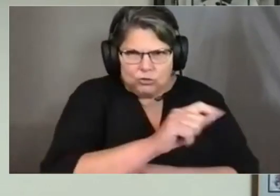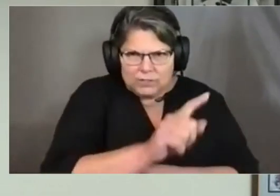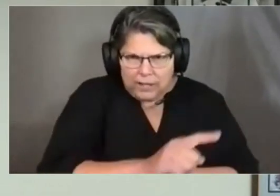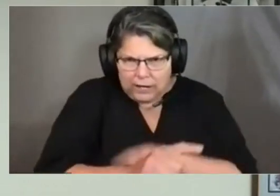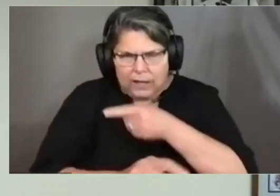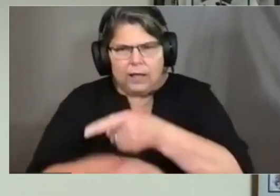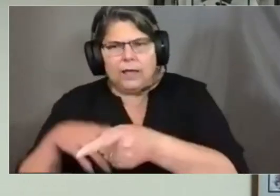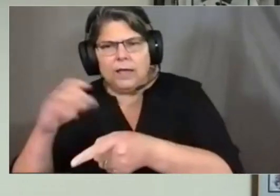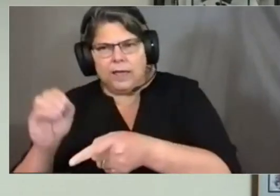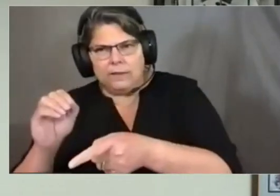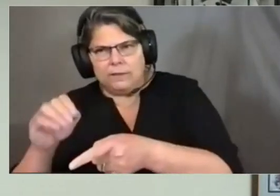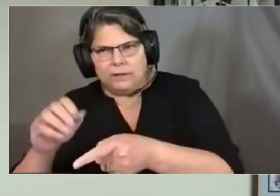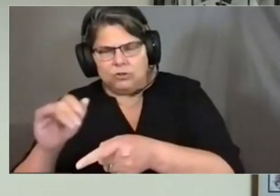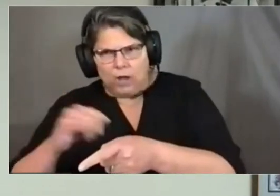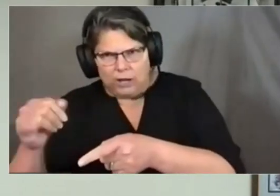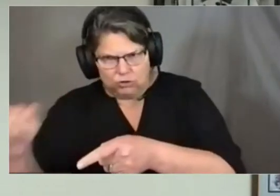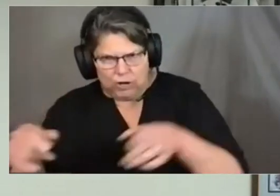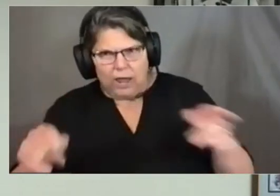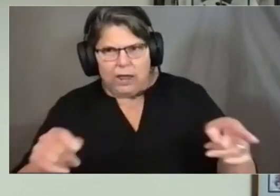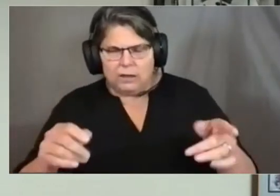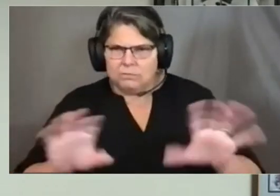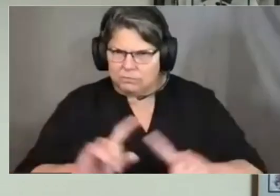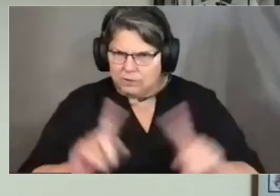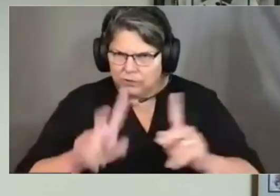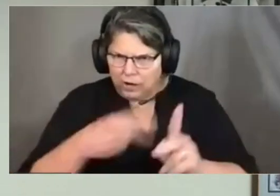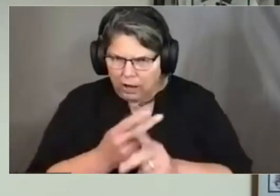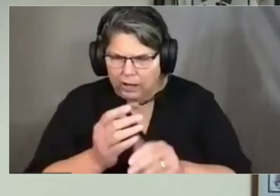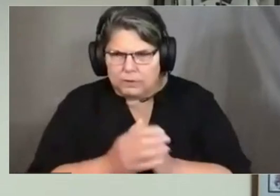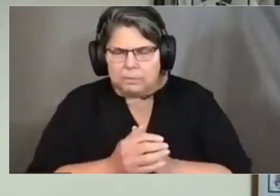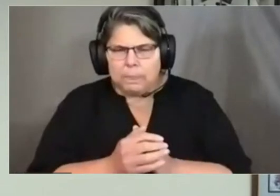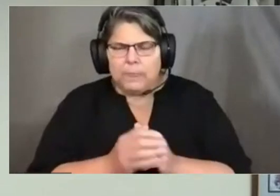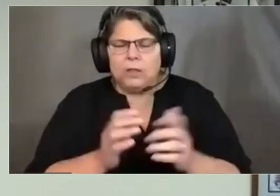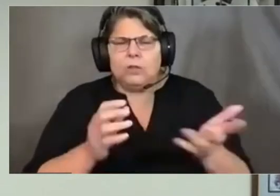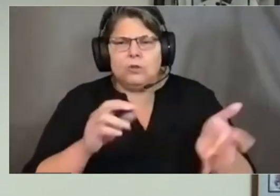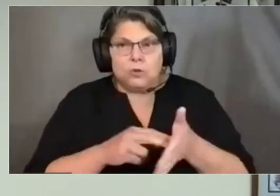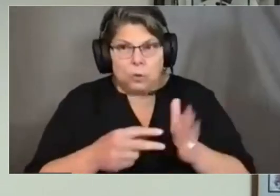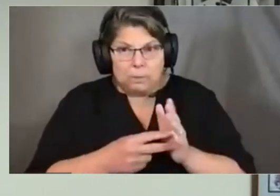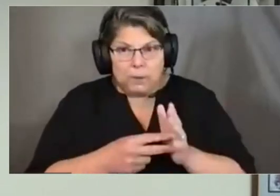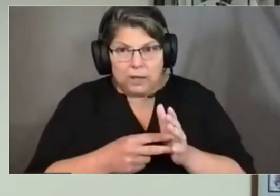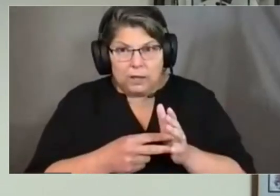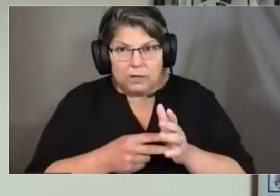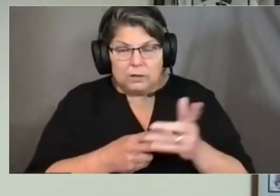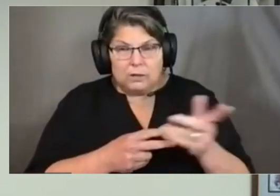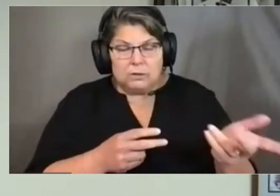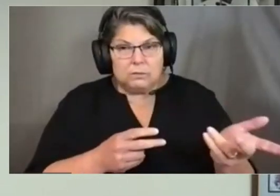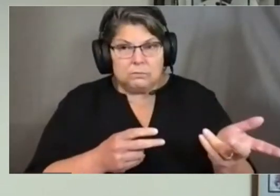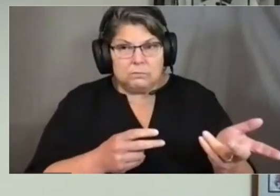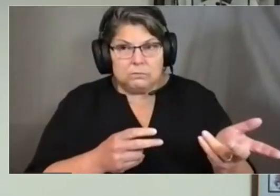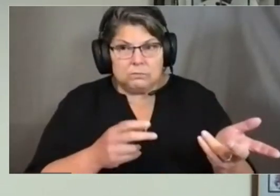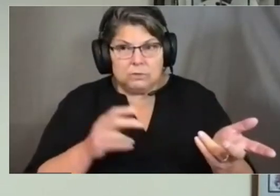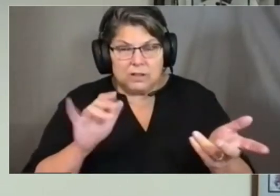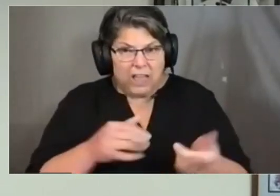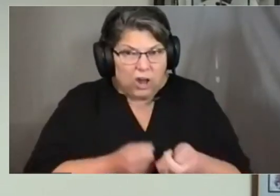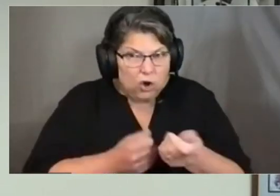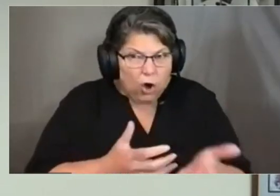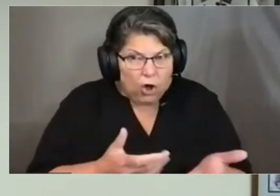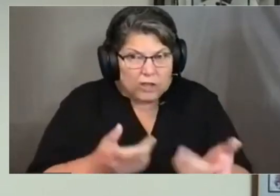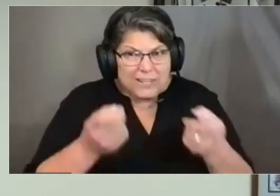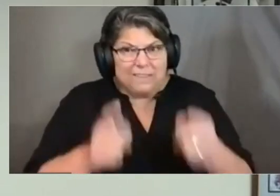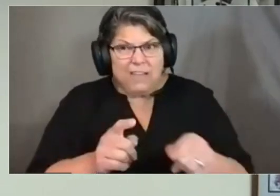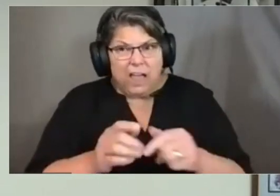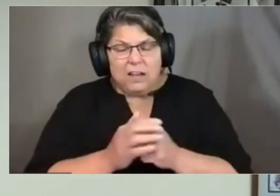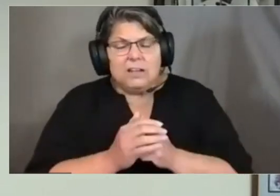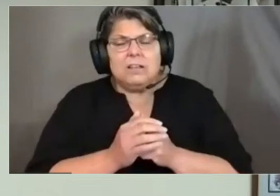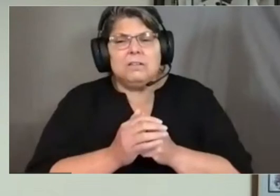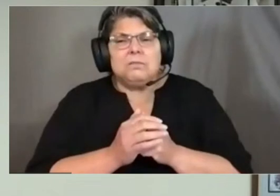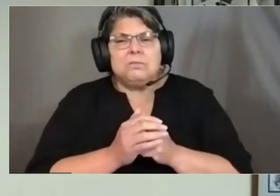So one question is, are they related? Are they cause and effect? Or is this even out of the ordinary